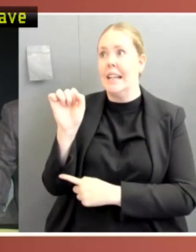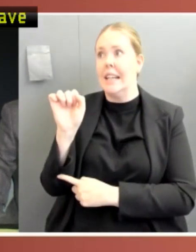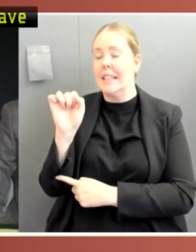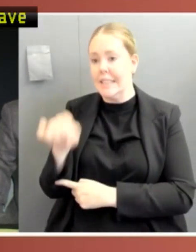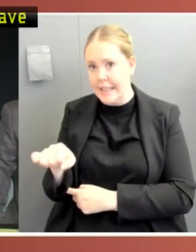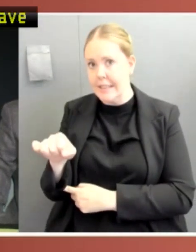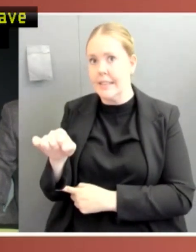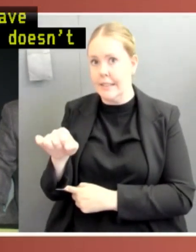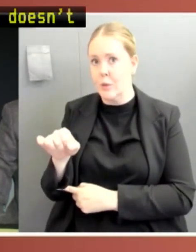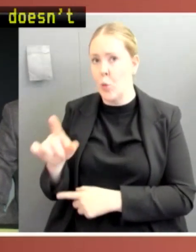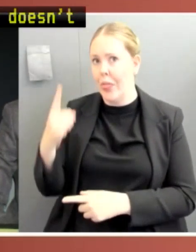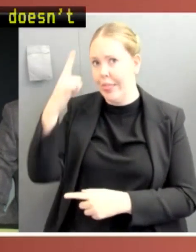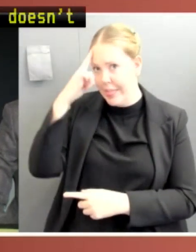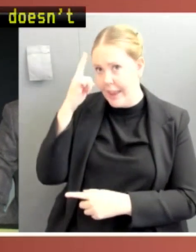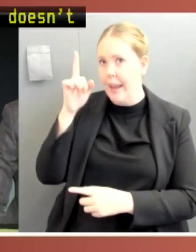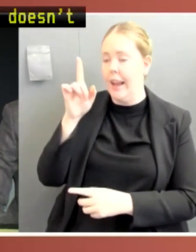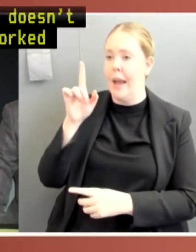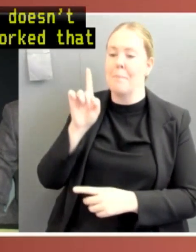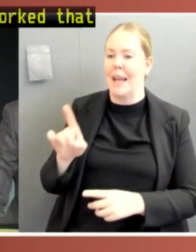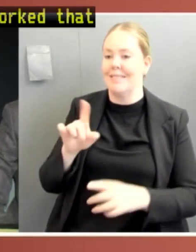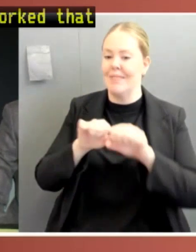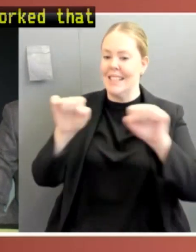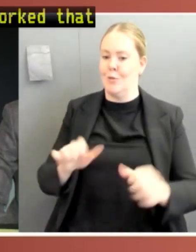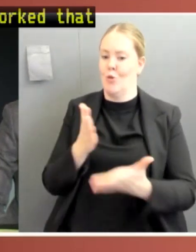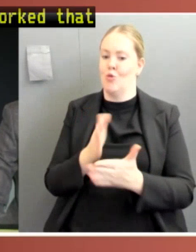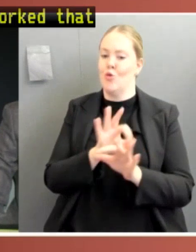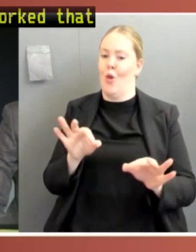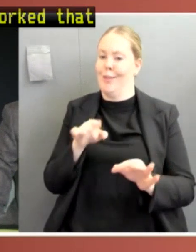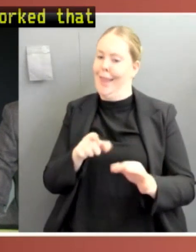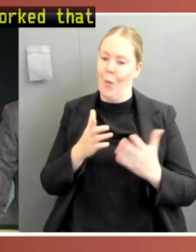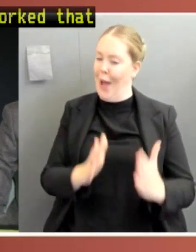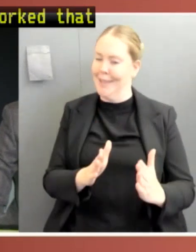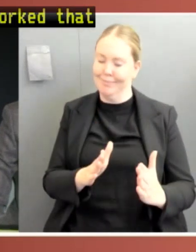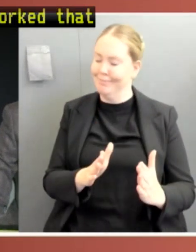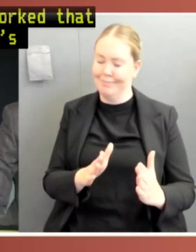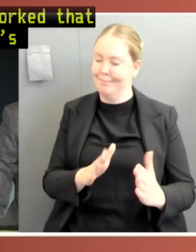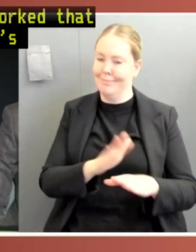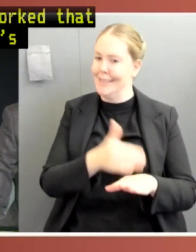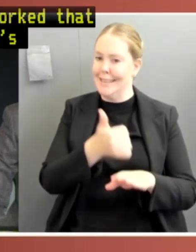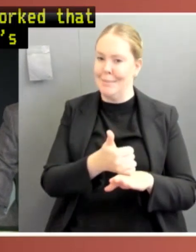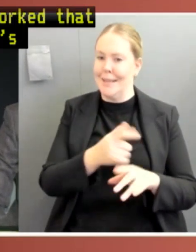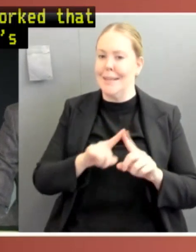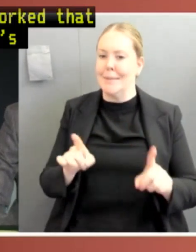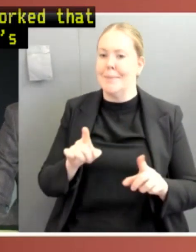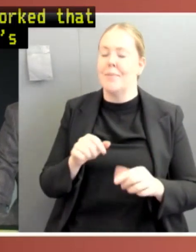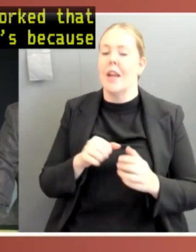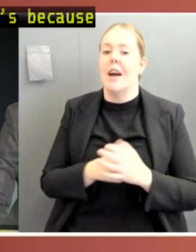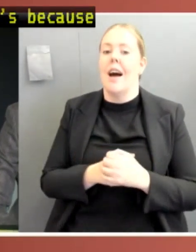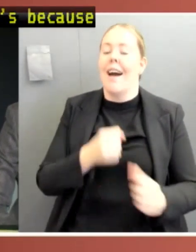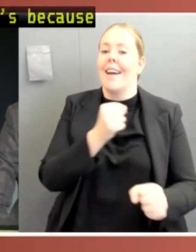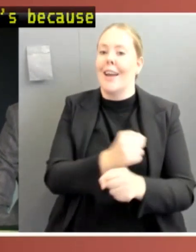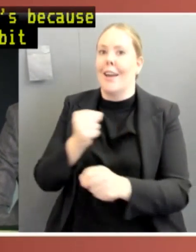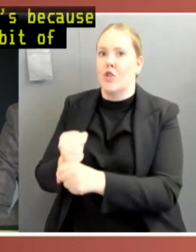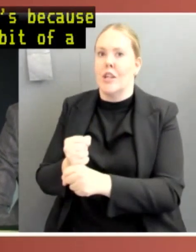worked that way. And, essentially, that's because the Governor-General is a bit of a cipher in these circumstances. There hasn't been